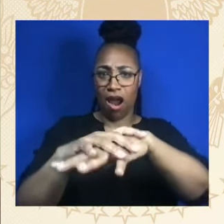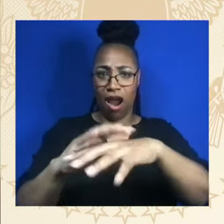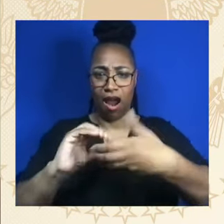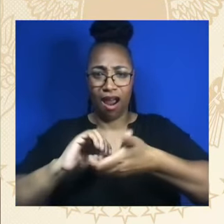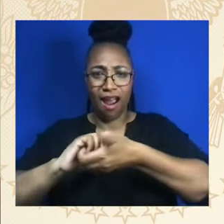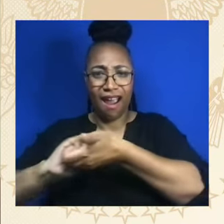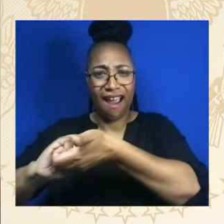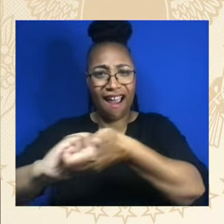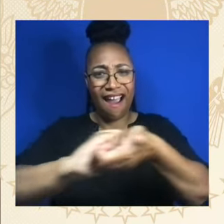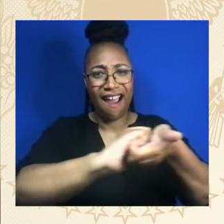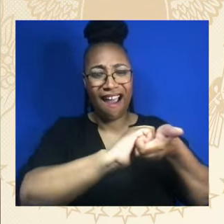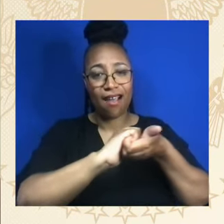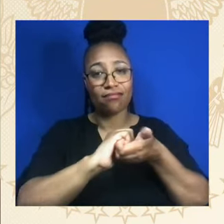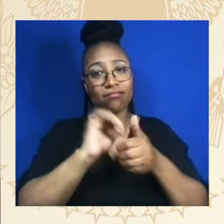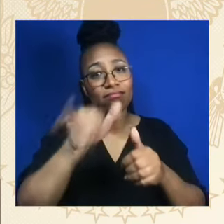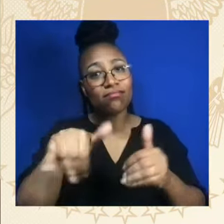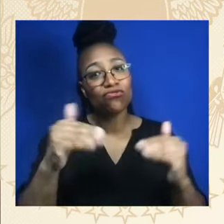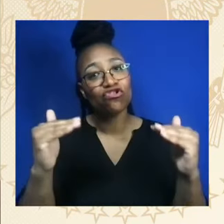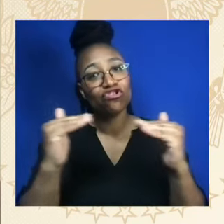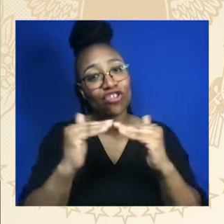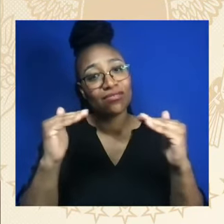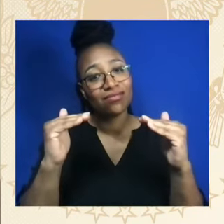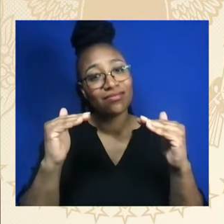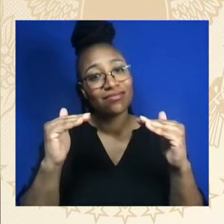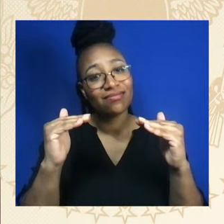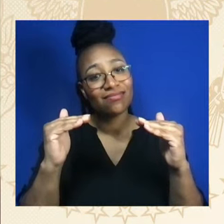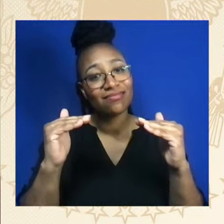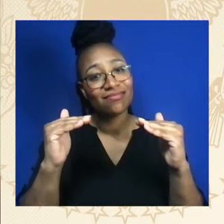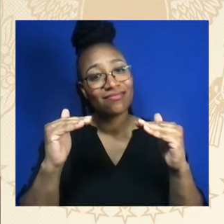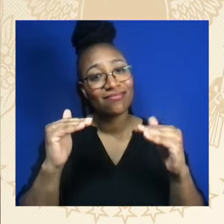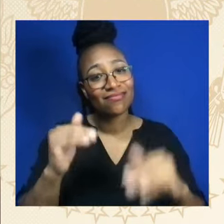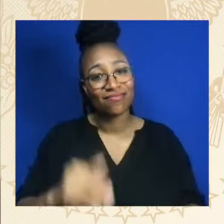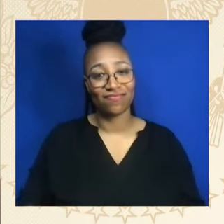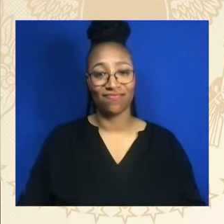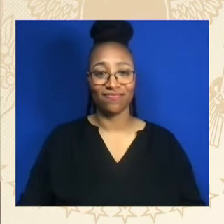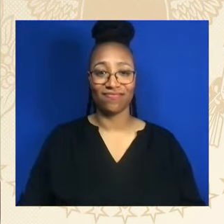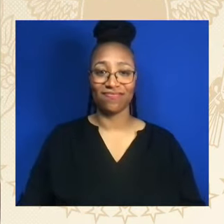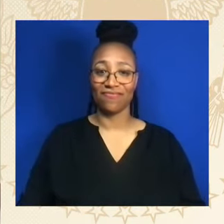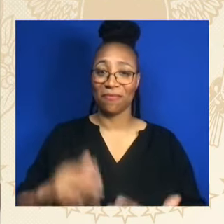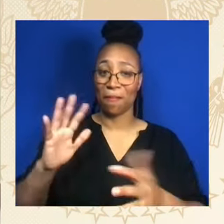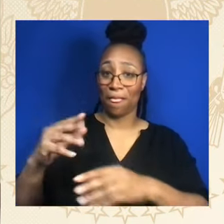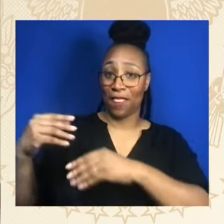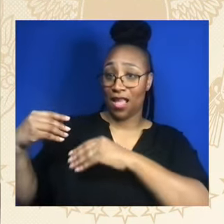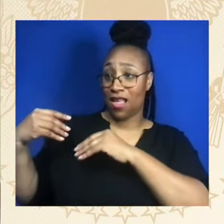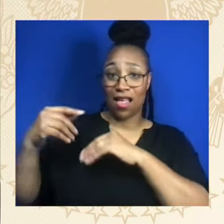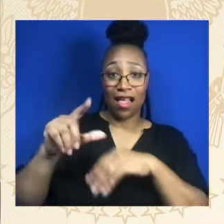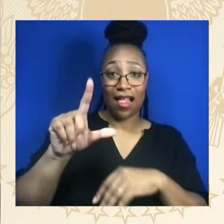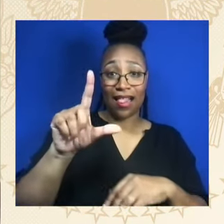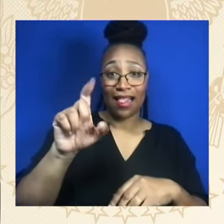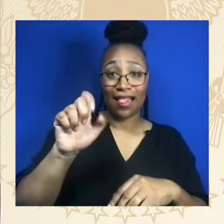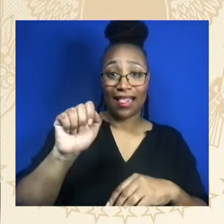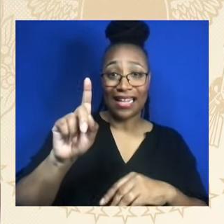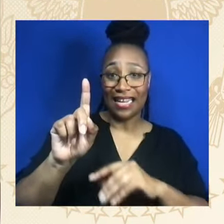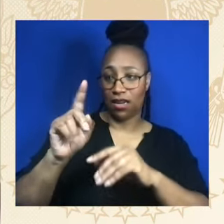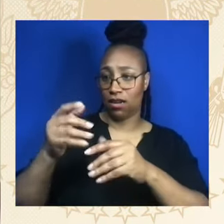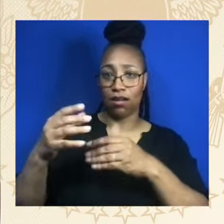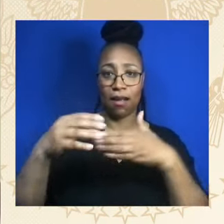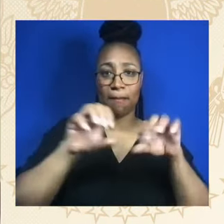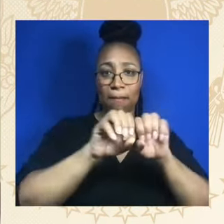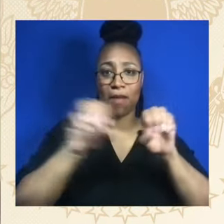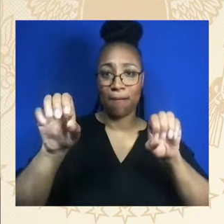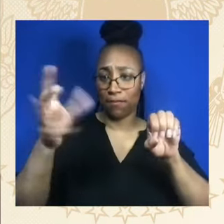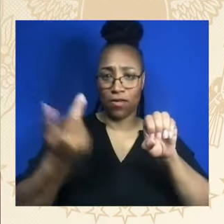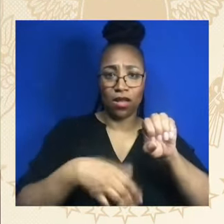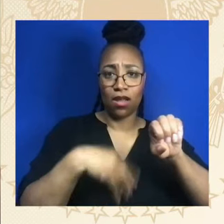our nation and put more electric buses on the road. We not only fight the climate crisis, we invest in infrastructure